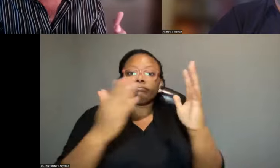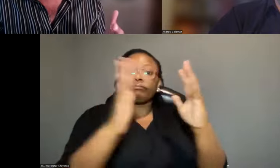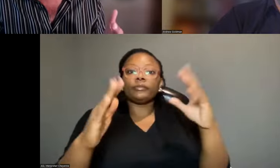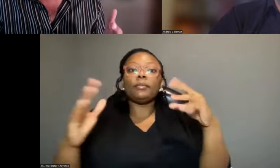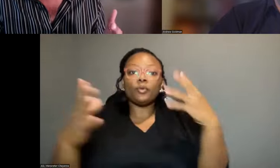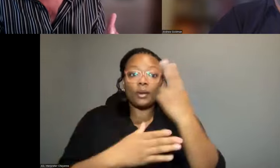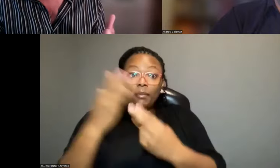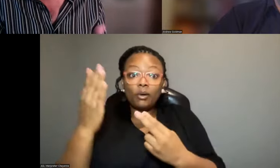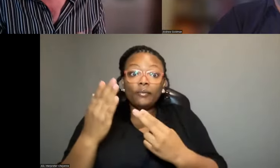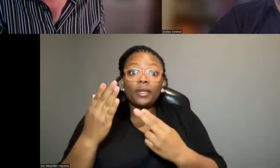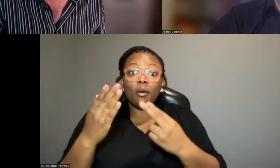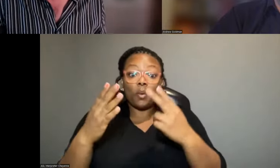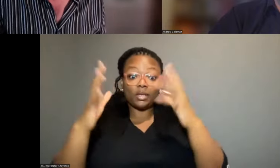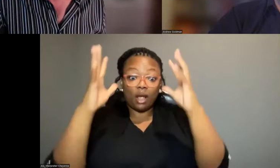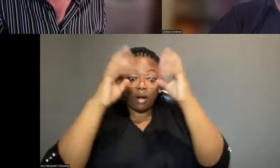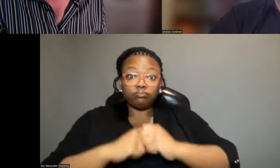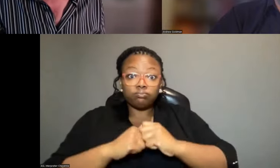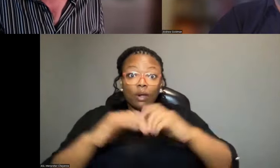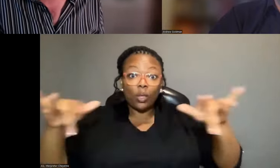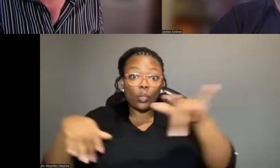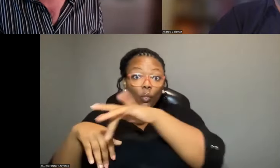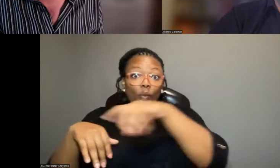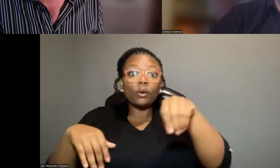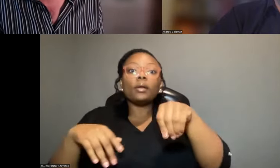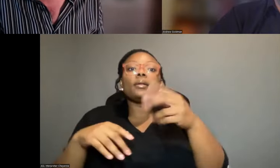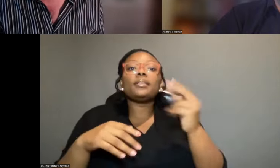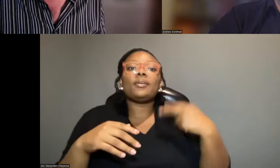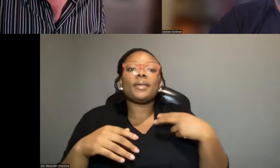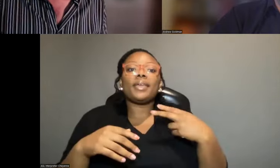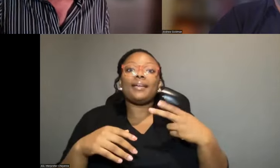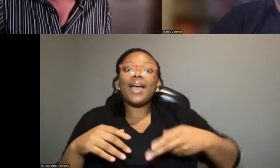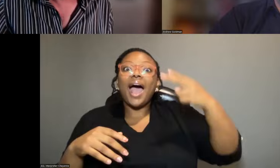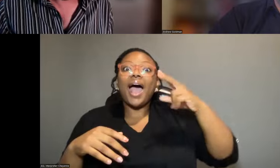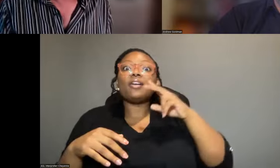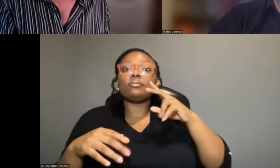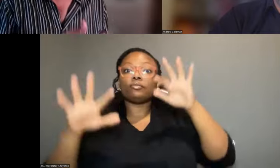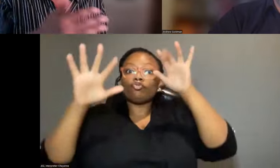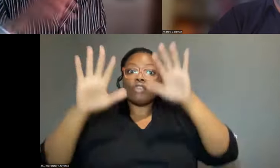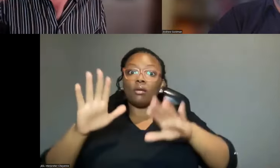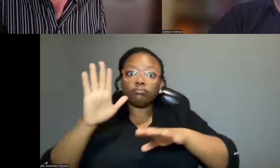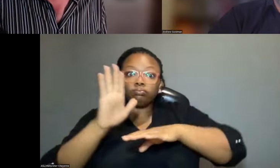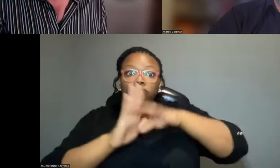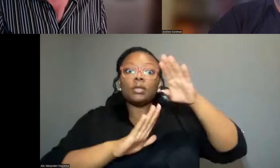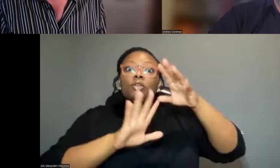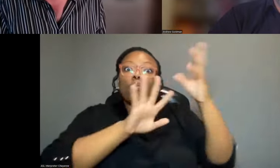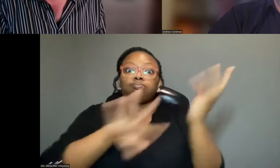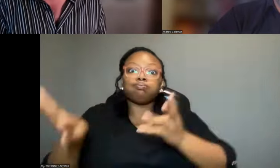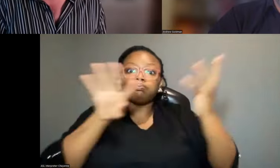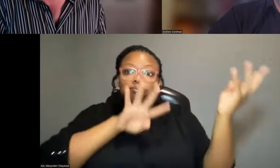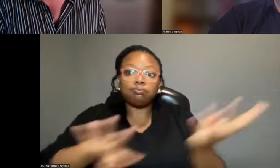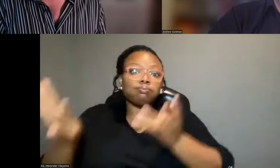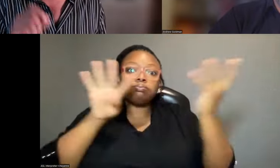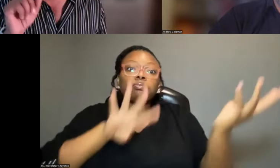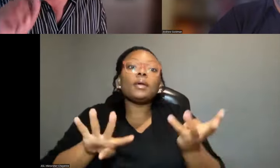Once that, once that has been removed, and we also have quite high rainfall. So it's just creating a runoff, a wash off into